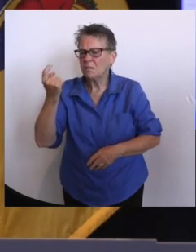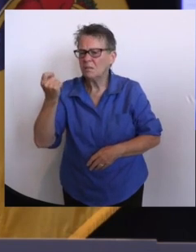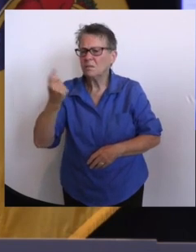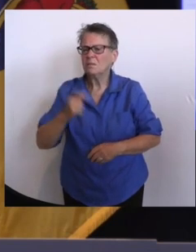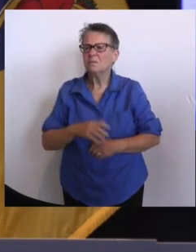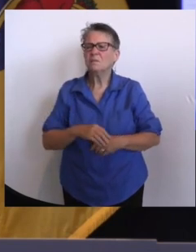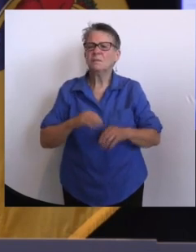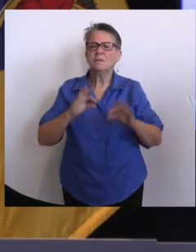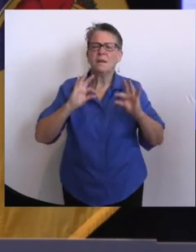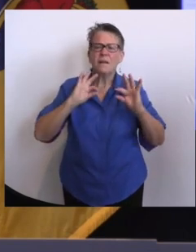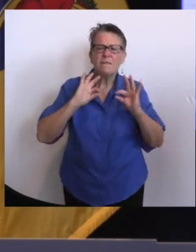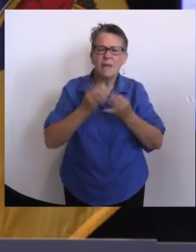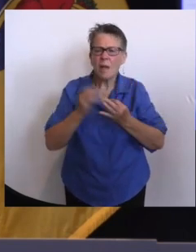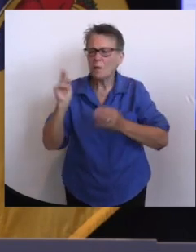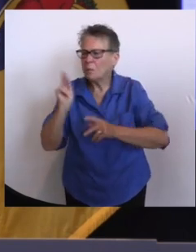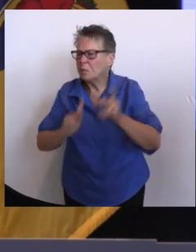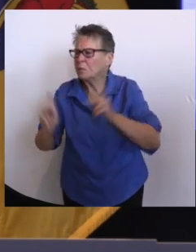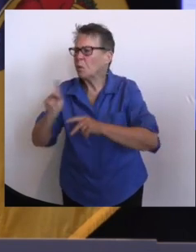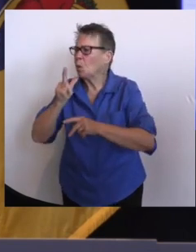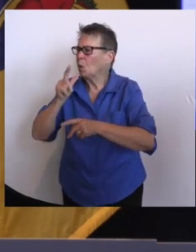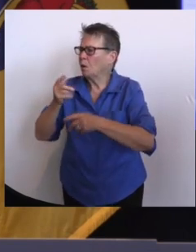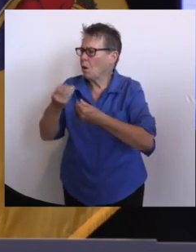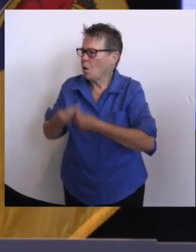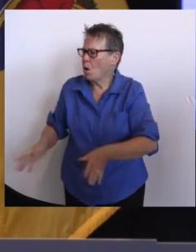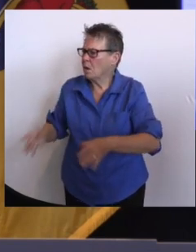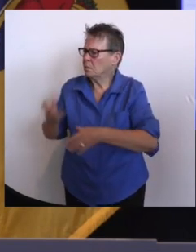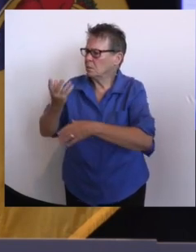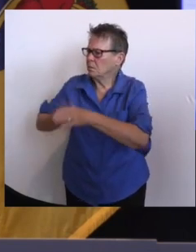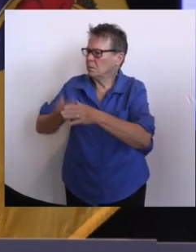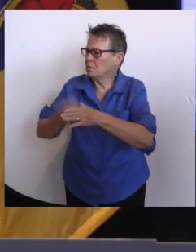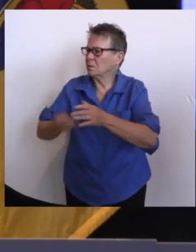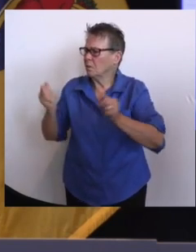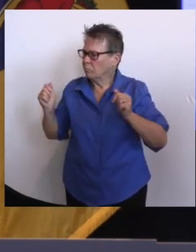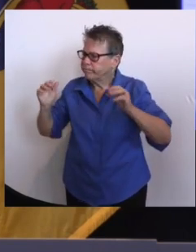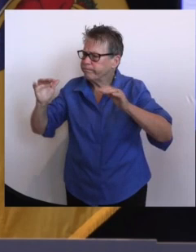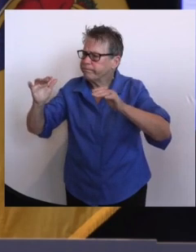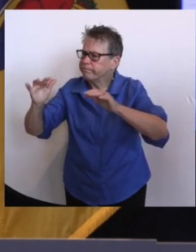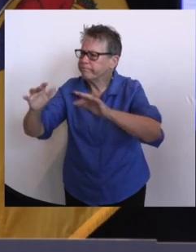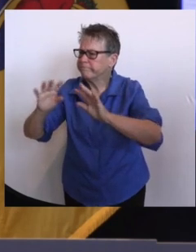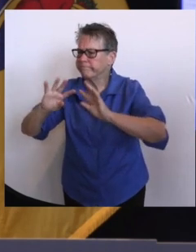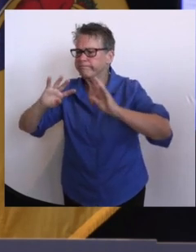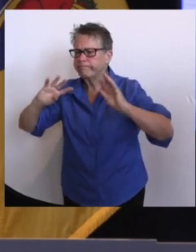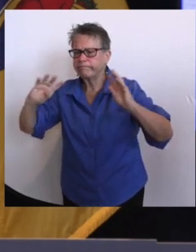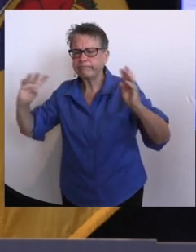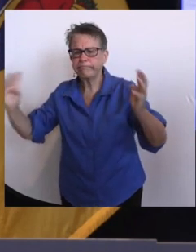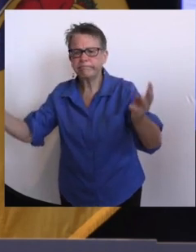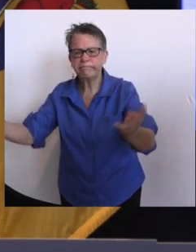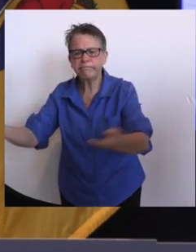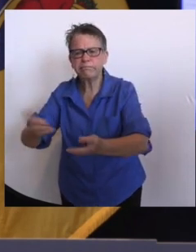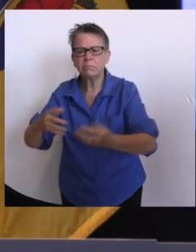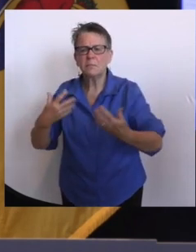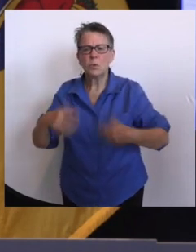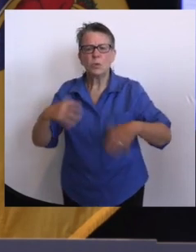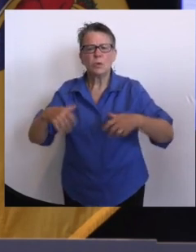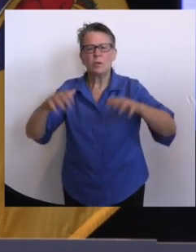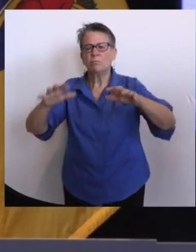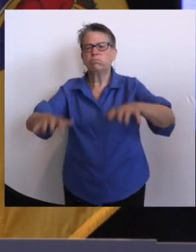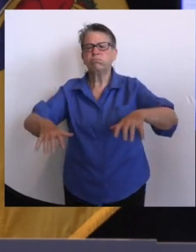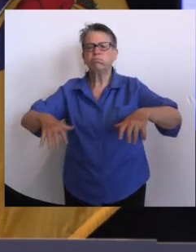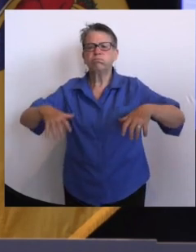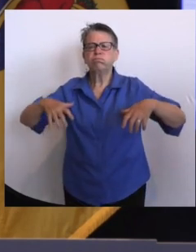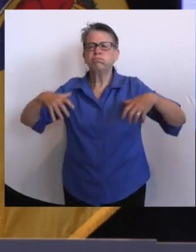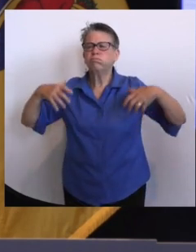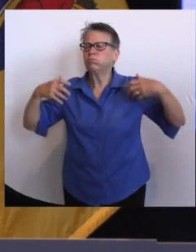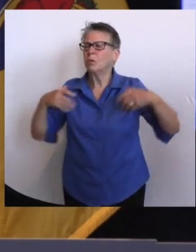moving as that roll call is, and as impressive as it is that there was so much firepower there as it will, as it